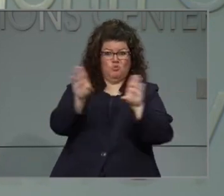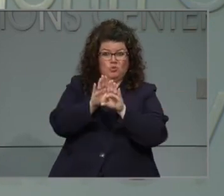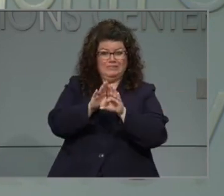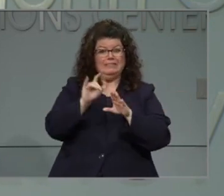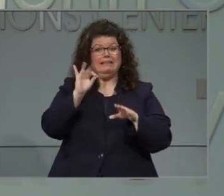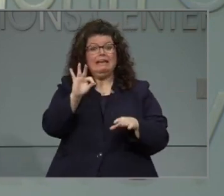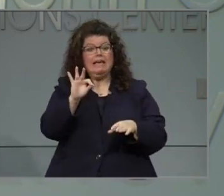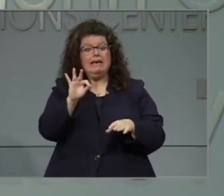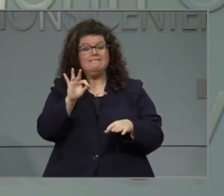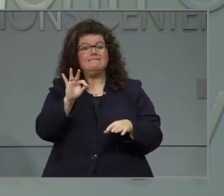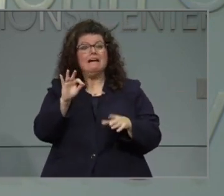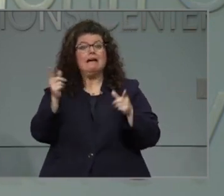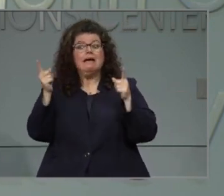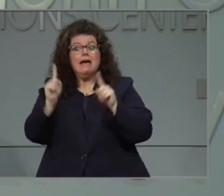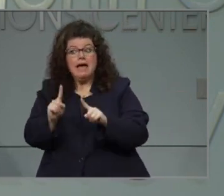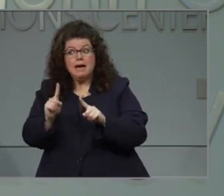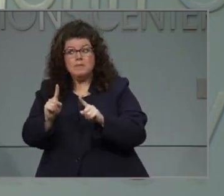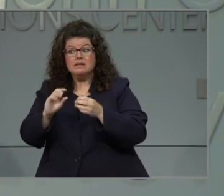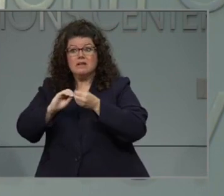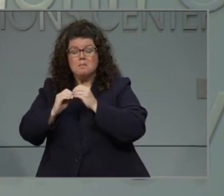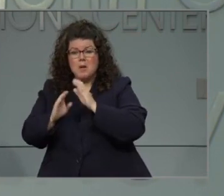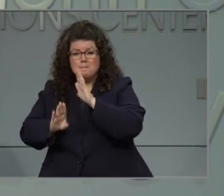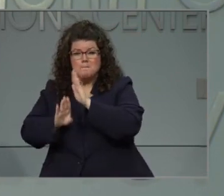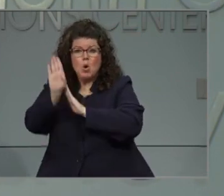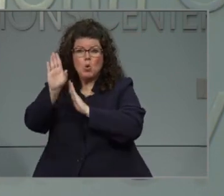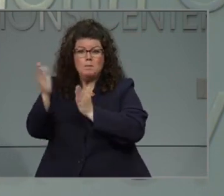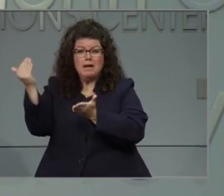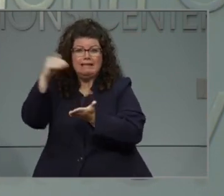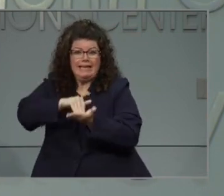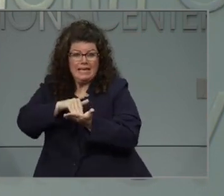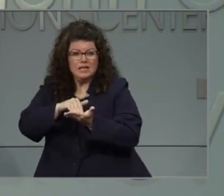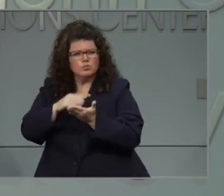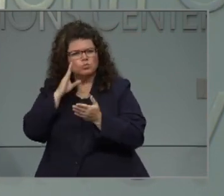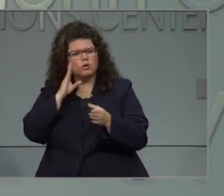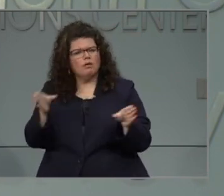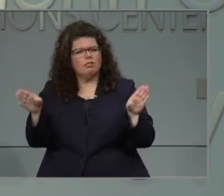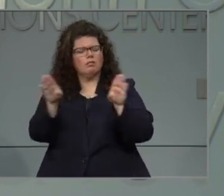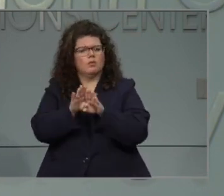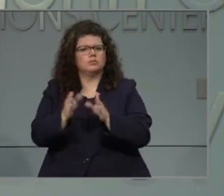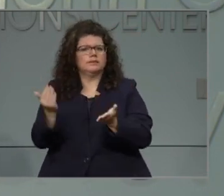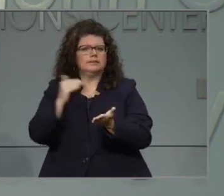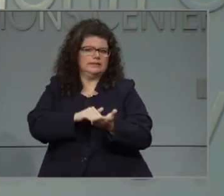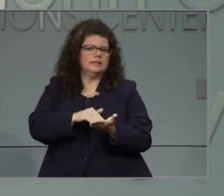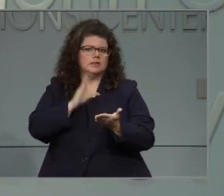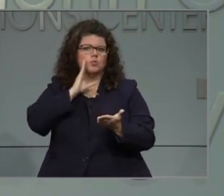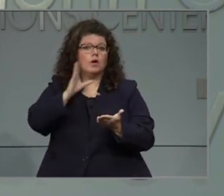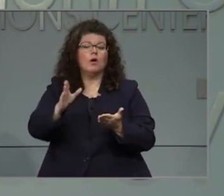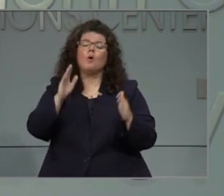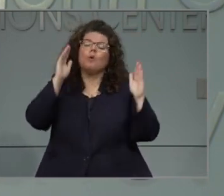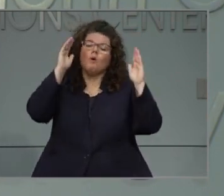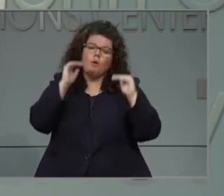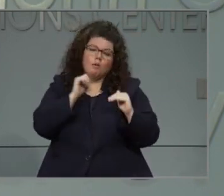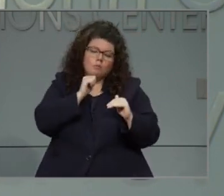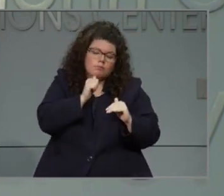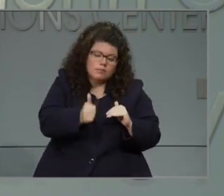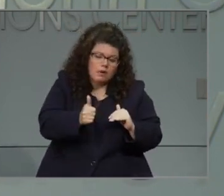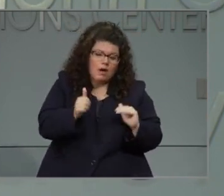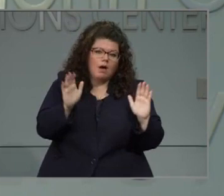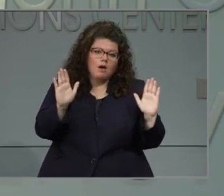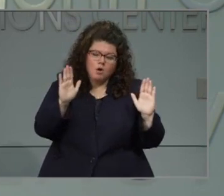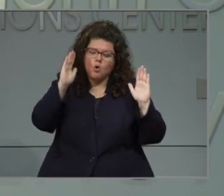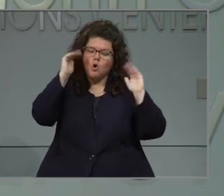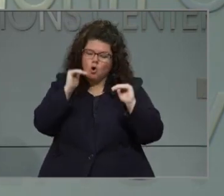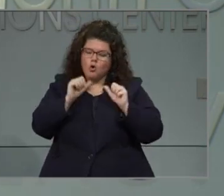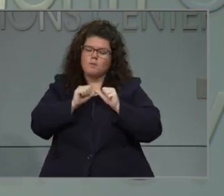that again, we will. We're hoping that we can continue to make progress on this pandemic and that we can